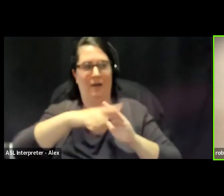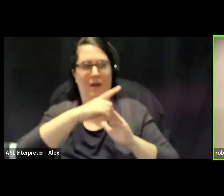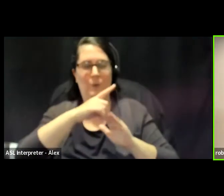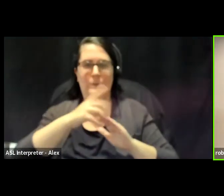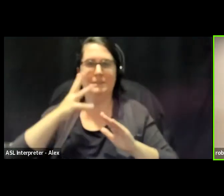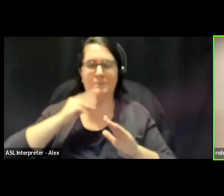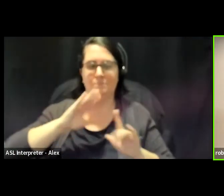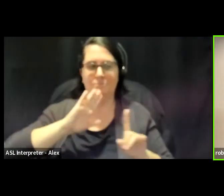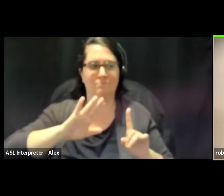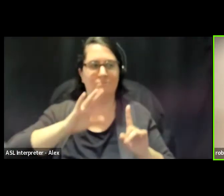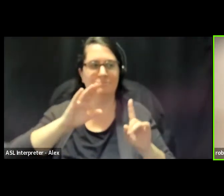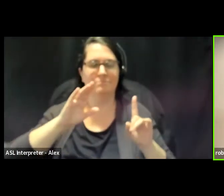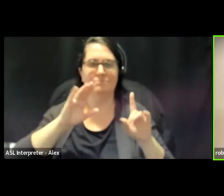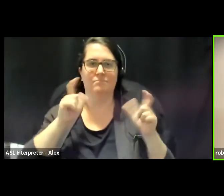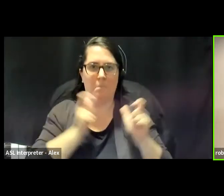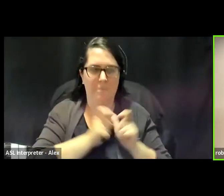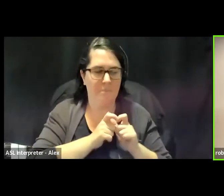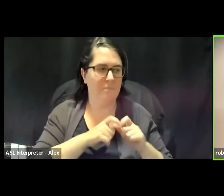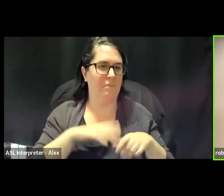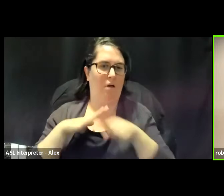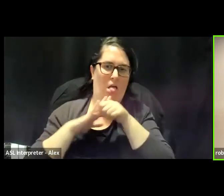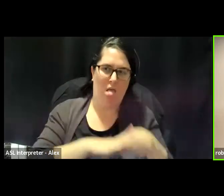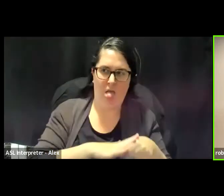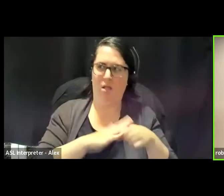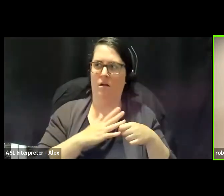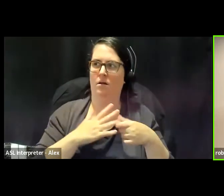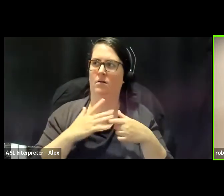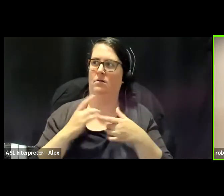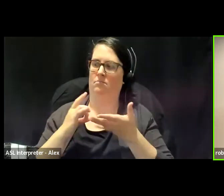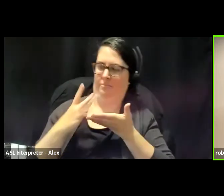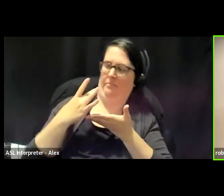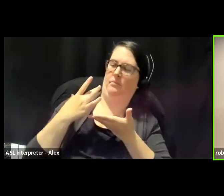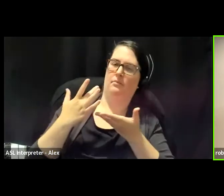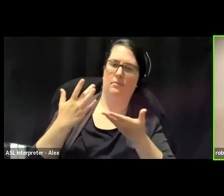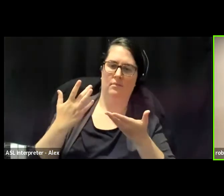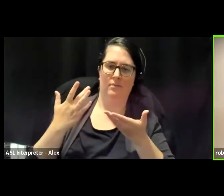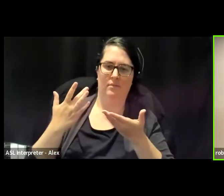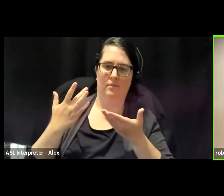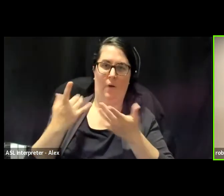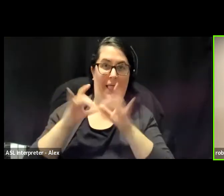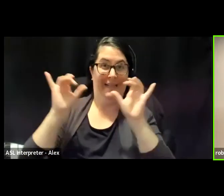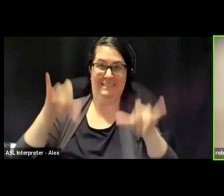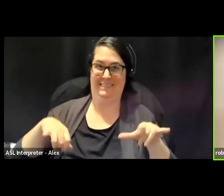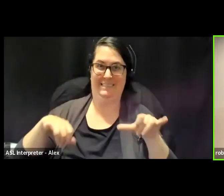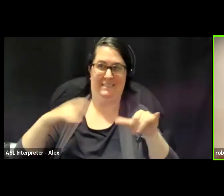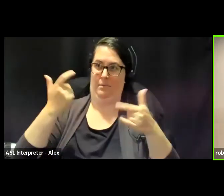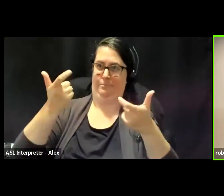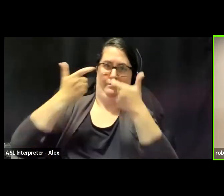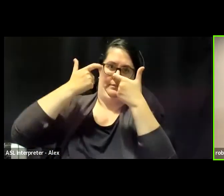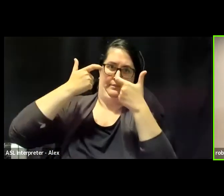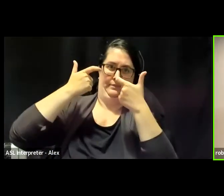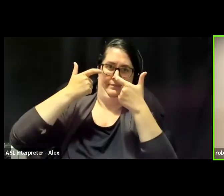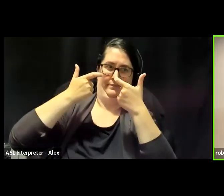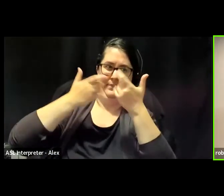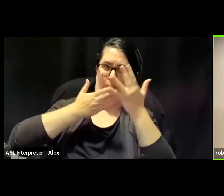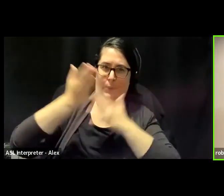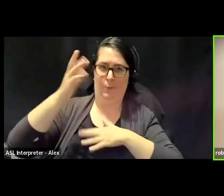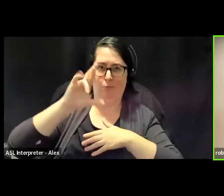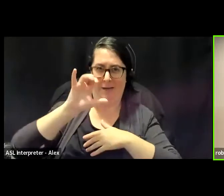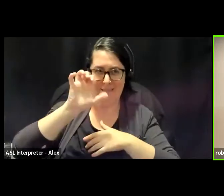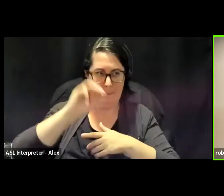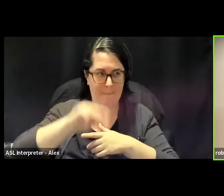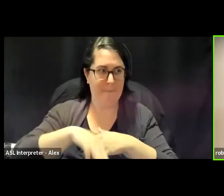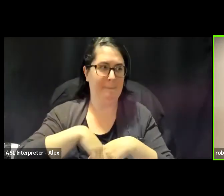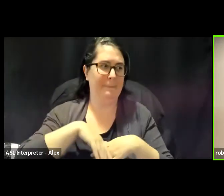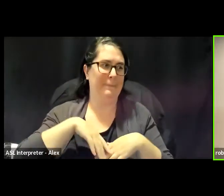marginalization, who's experiencing really being pushed out systemically by our society through anti-Black racism, through ongoing